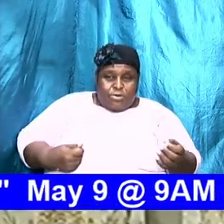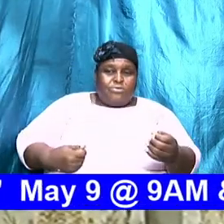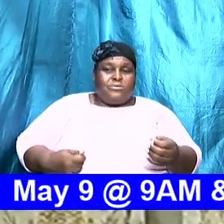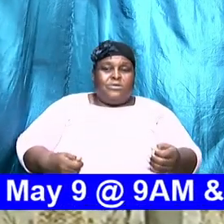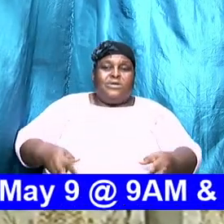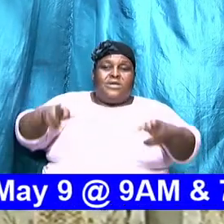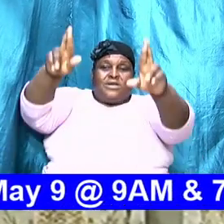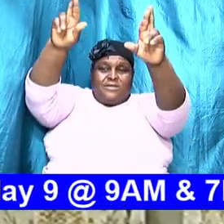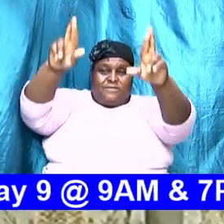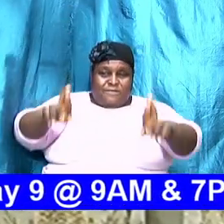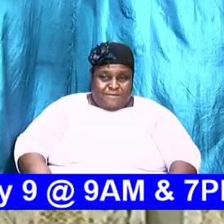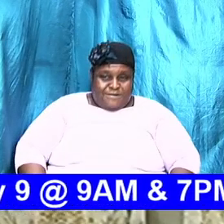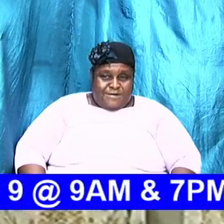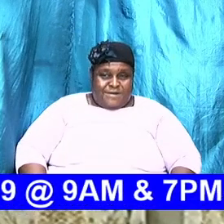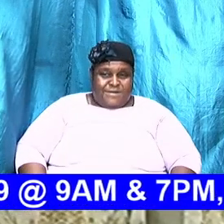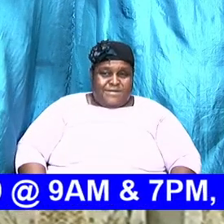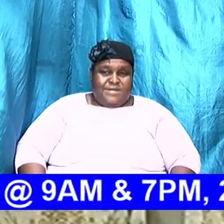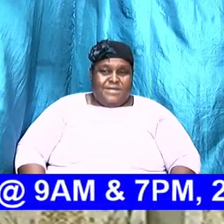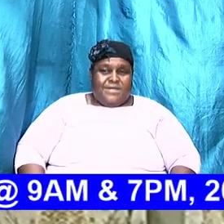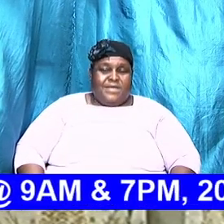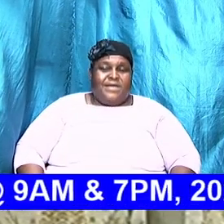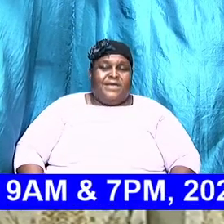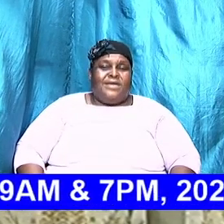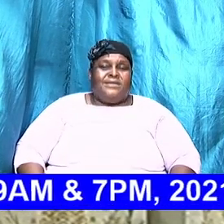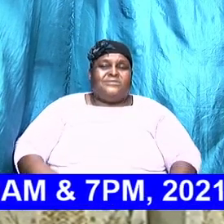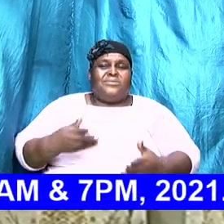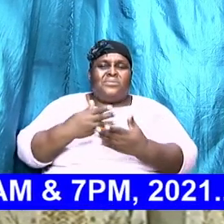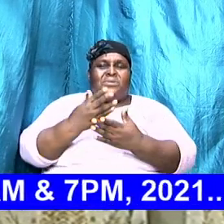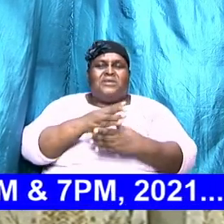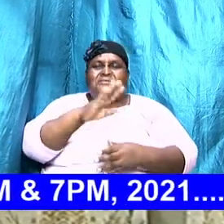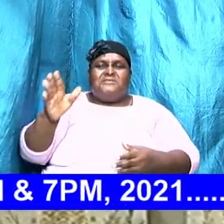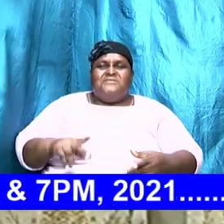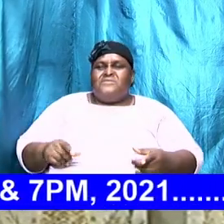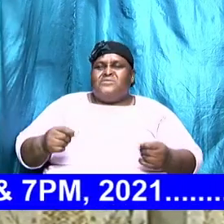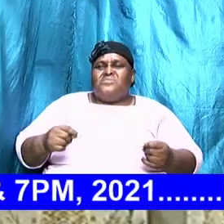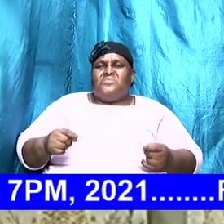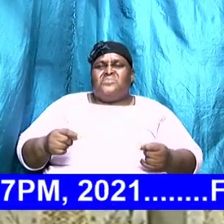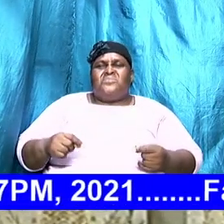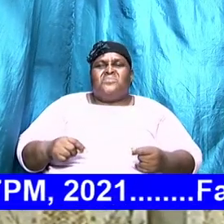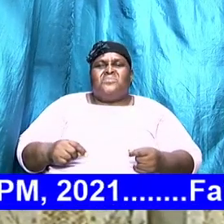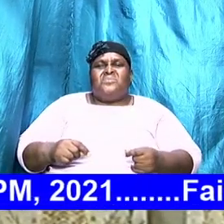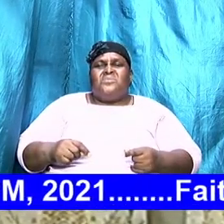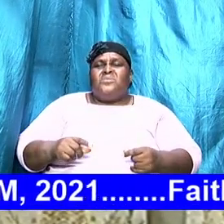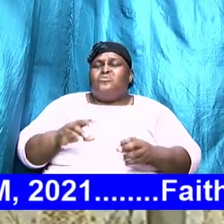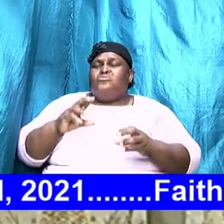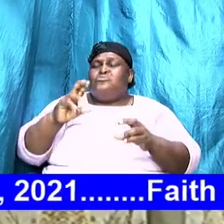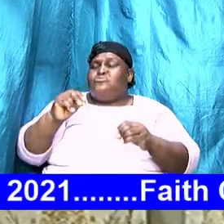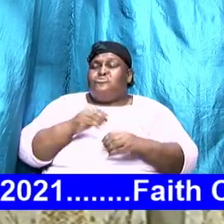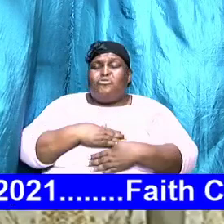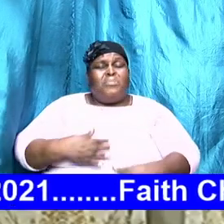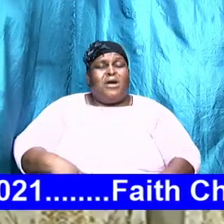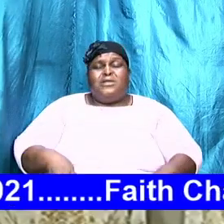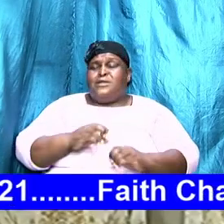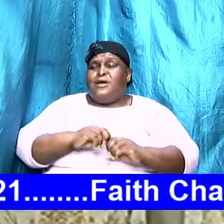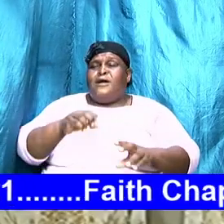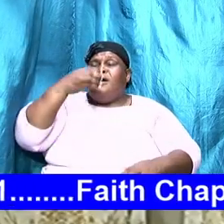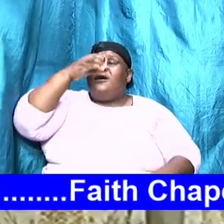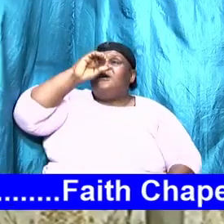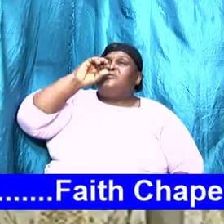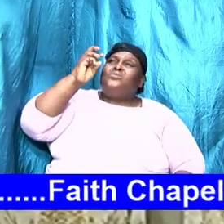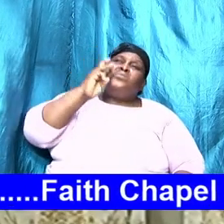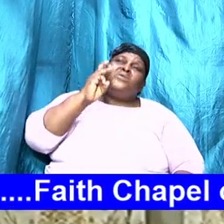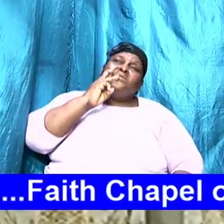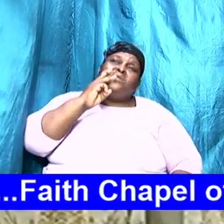alright you never do this for me alright that's cool nobody now drink no water in here and plug out the fridge